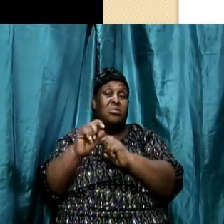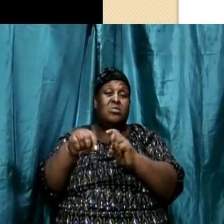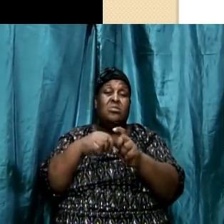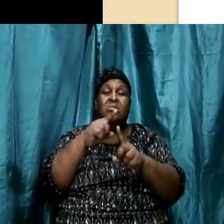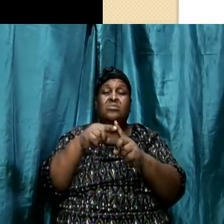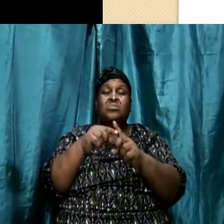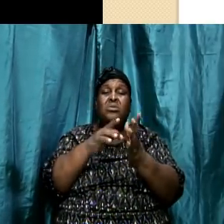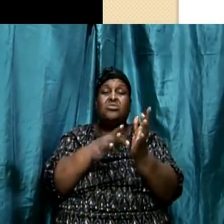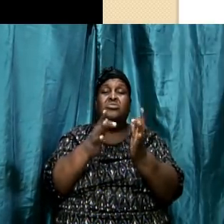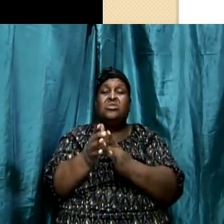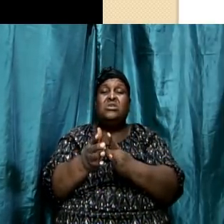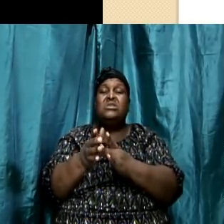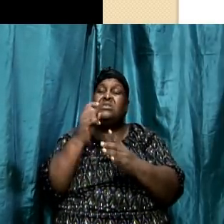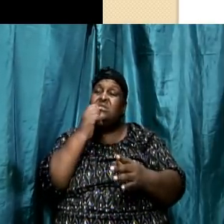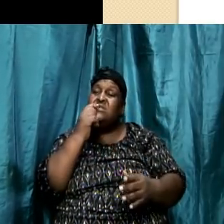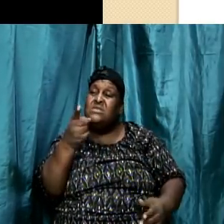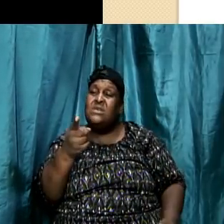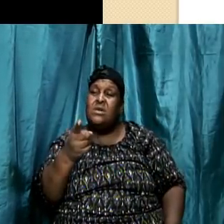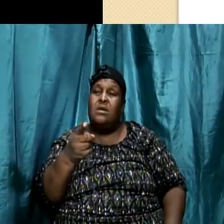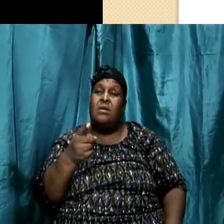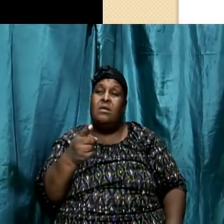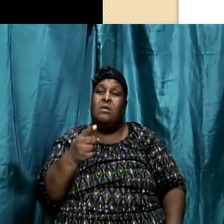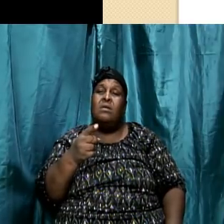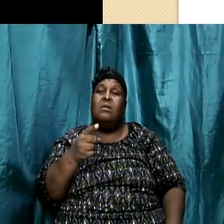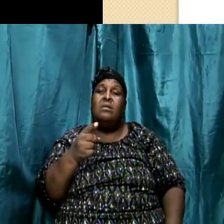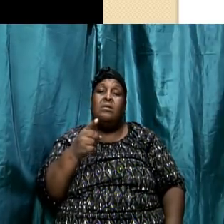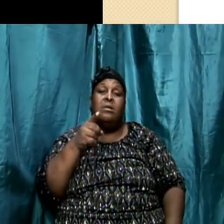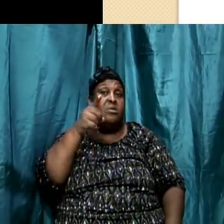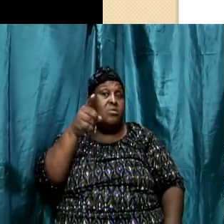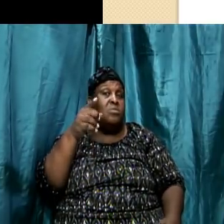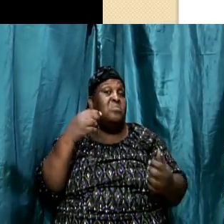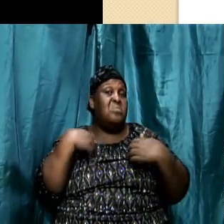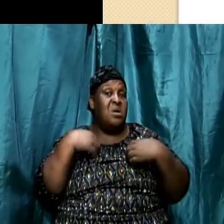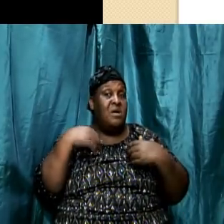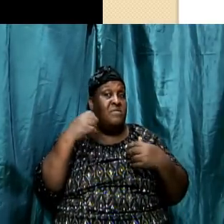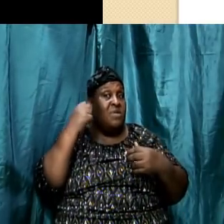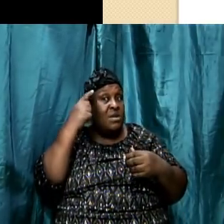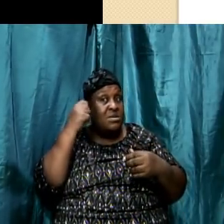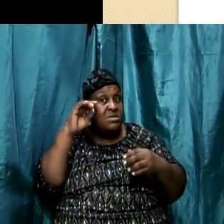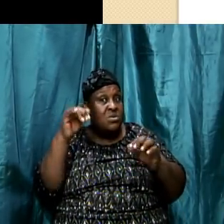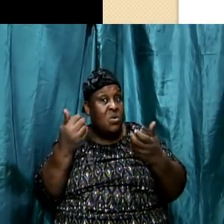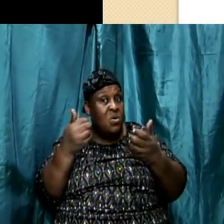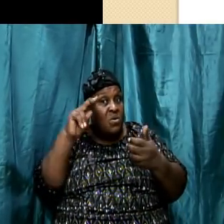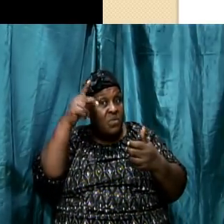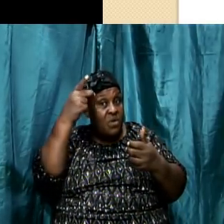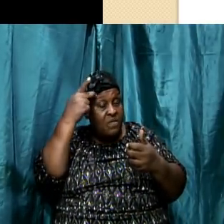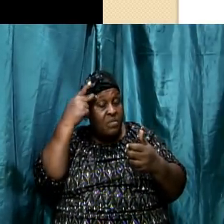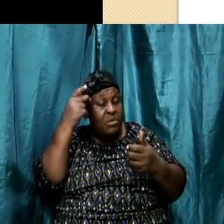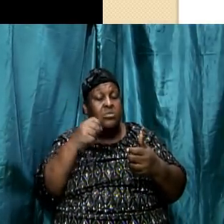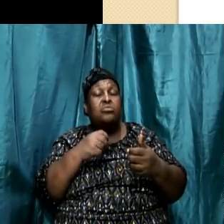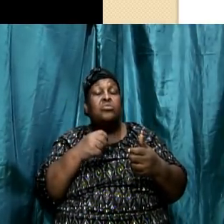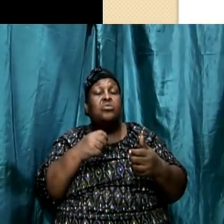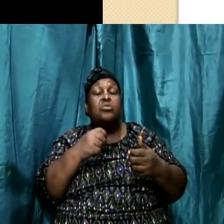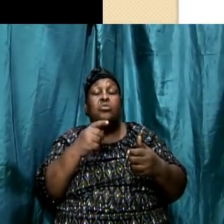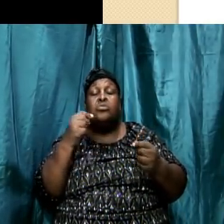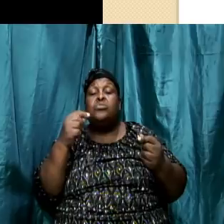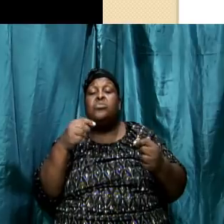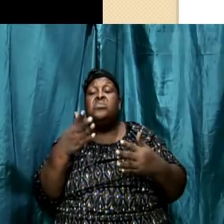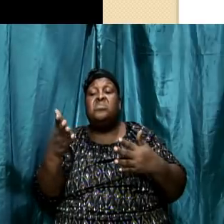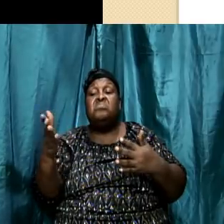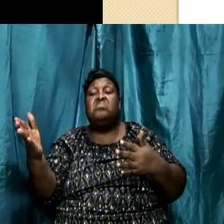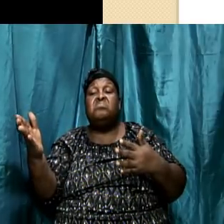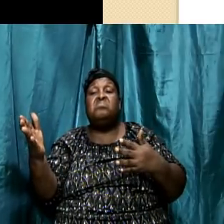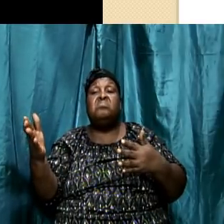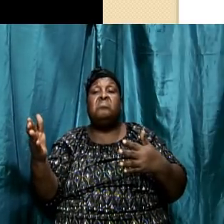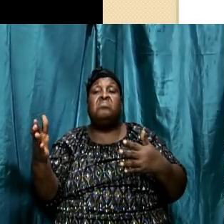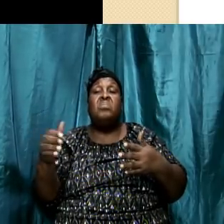made the comment, I have to understand how these governing authorities do their thing. So for example, when Jesus made the comment that